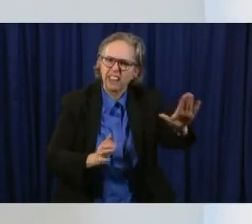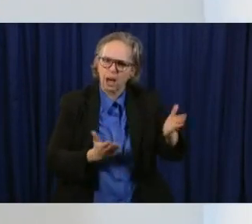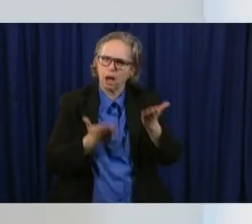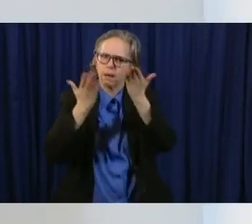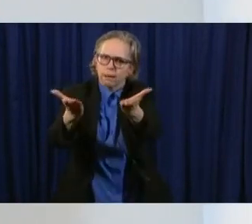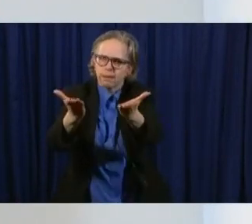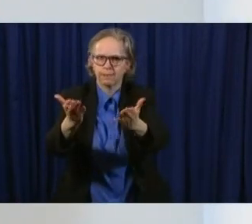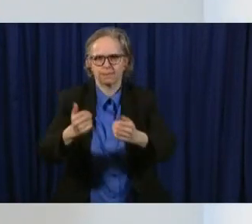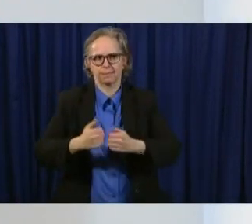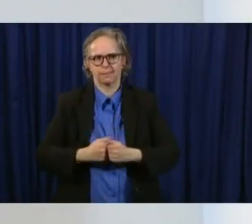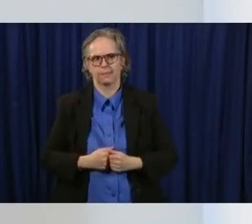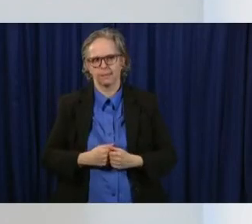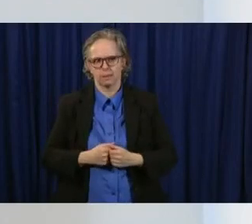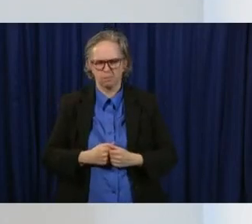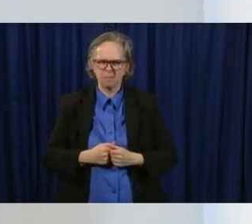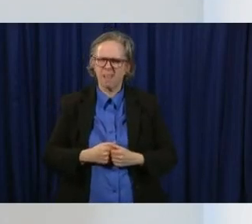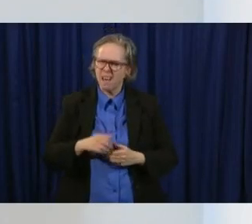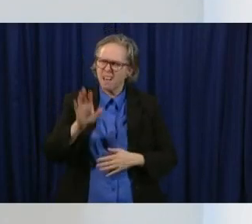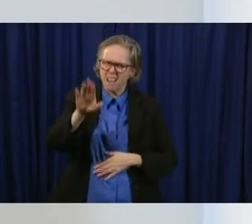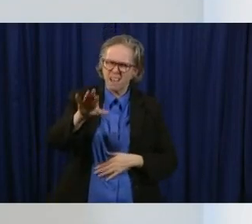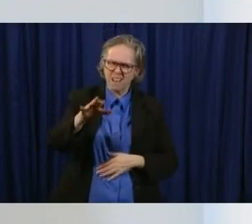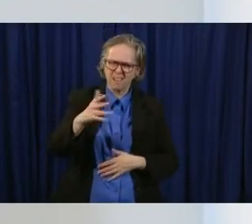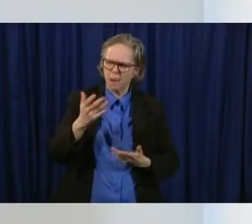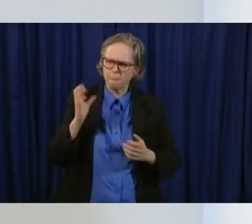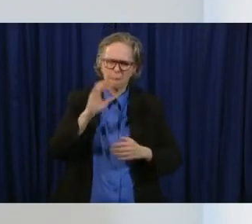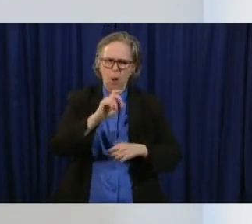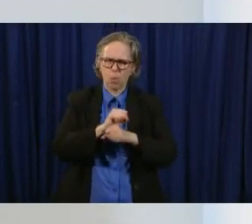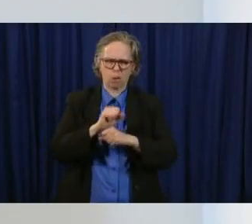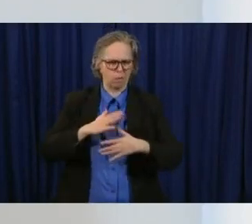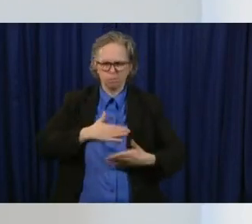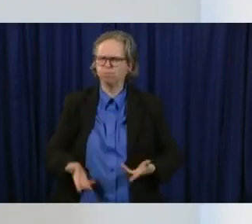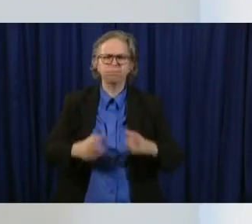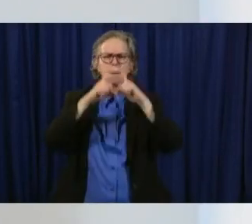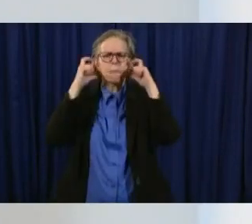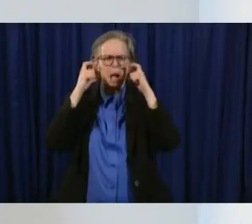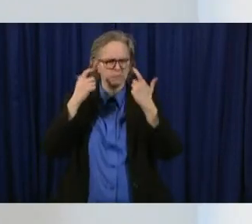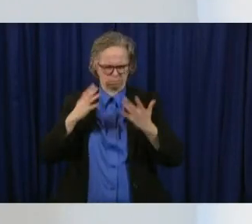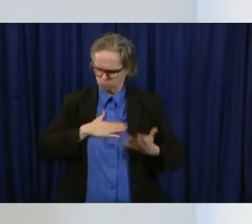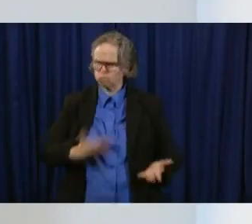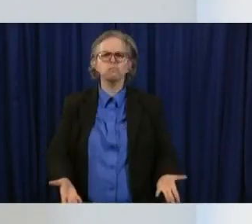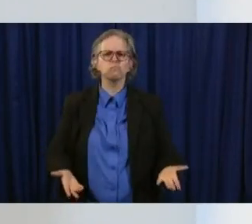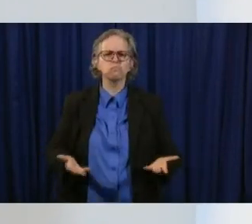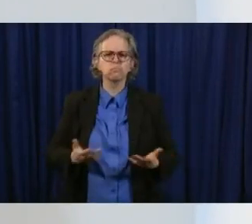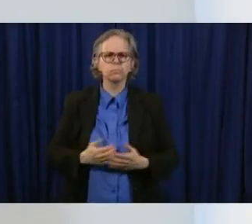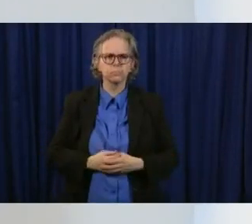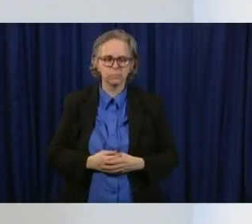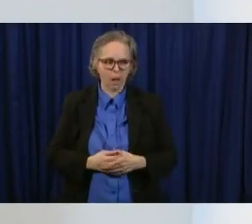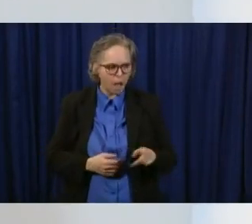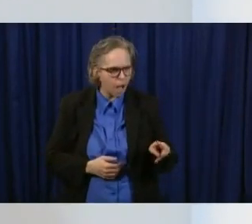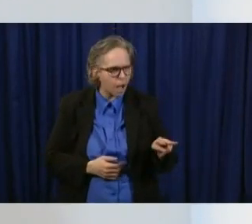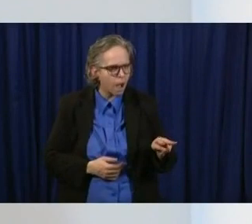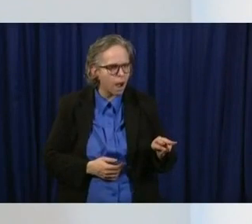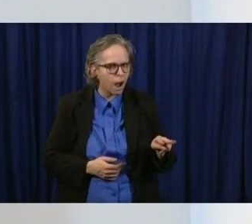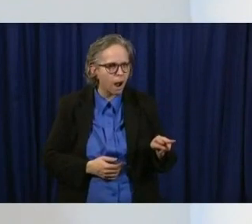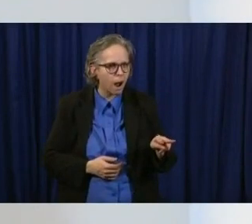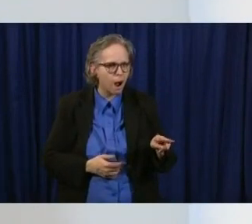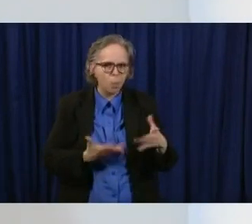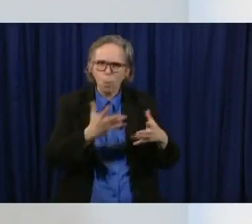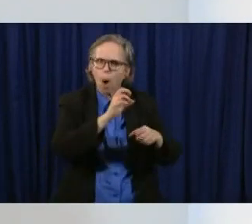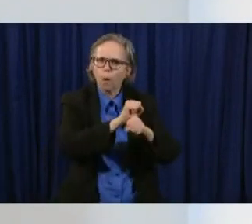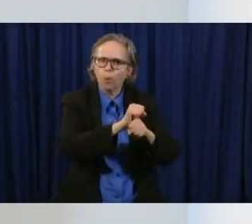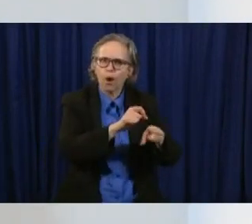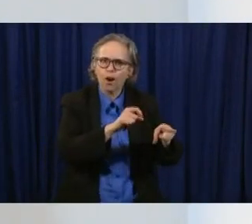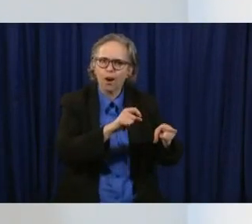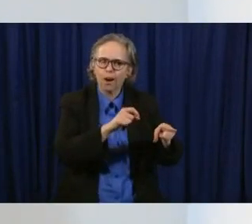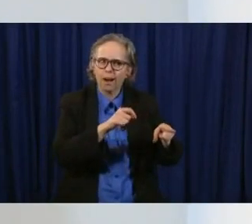let us go back to work we'll wear masks we want to because we want to keep because this is the dilemma that they have